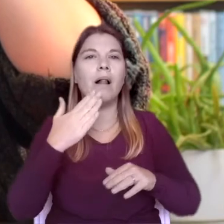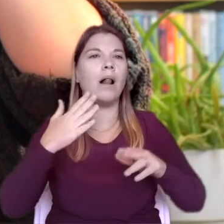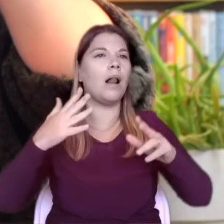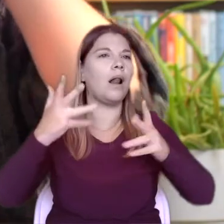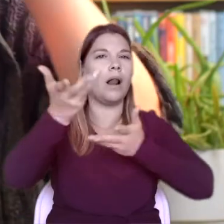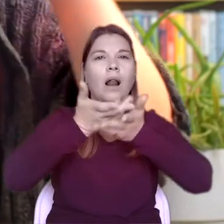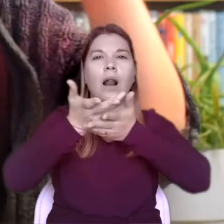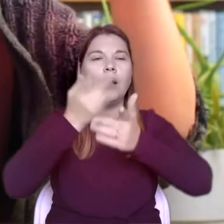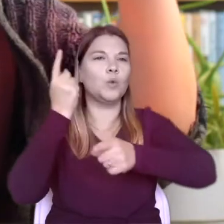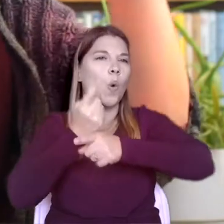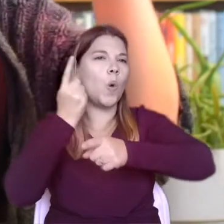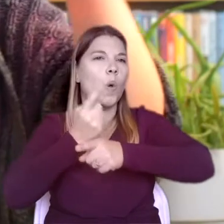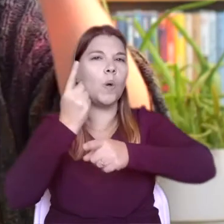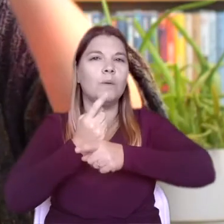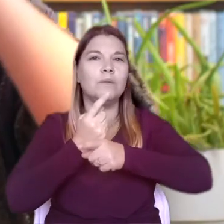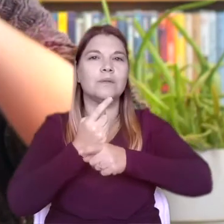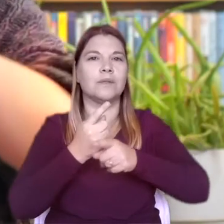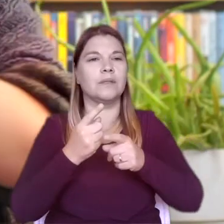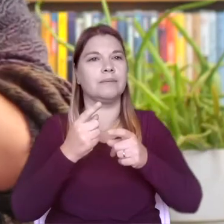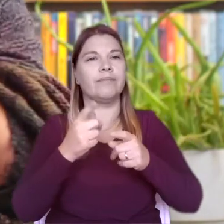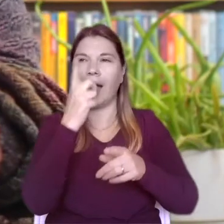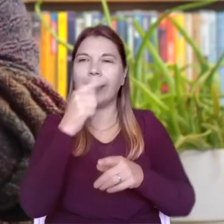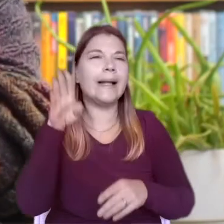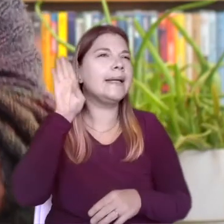I can hear the breeze passing through the trees.